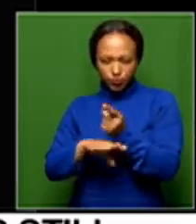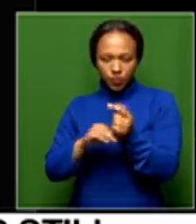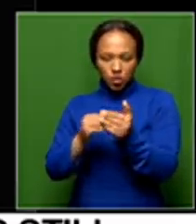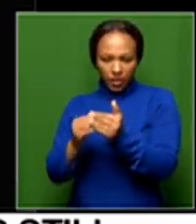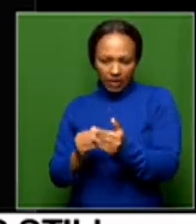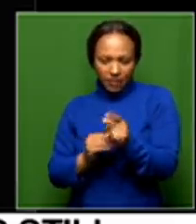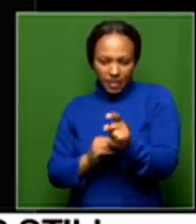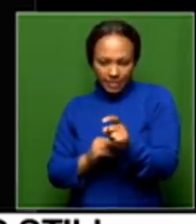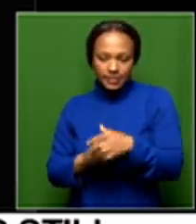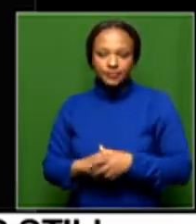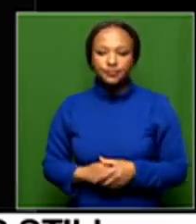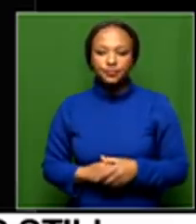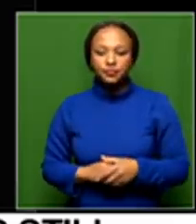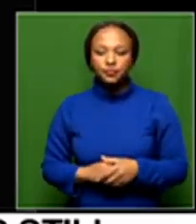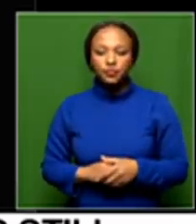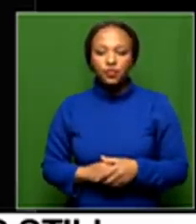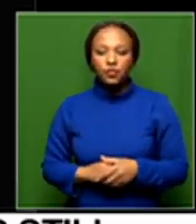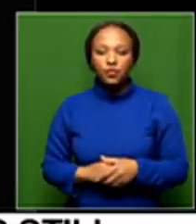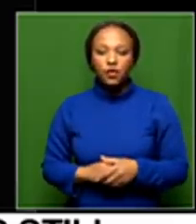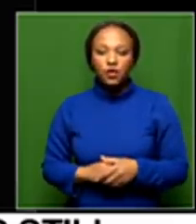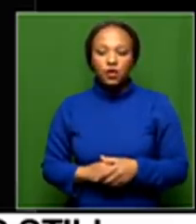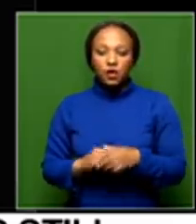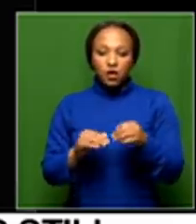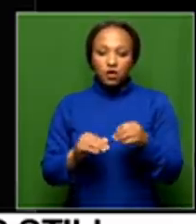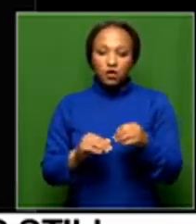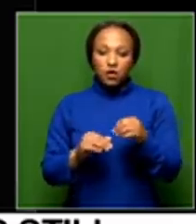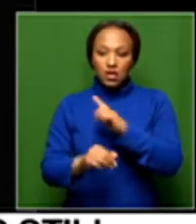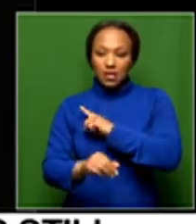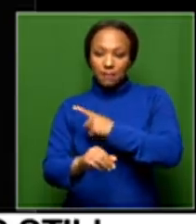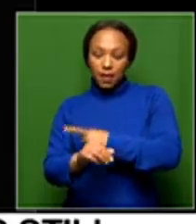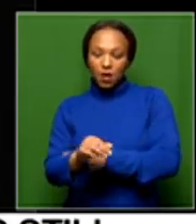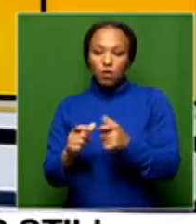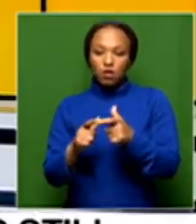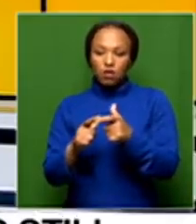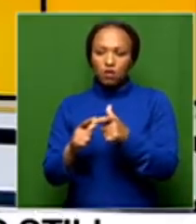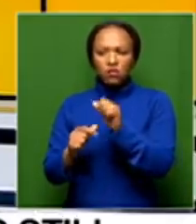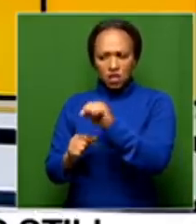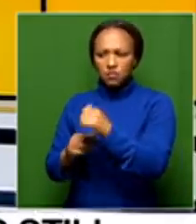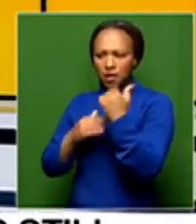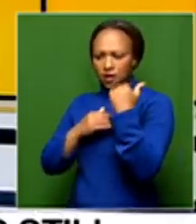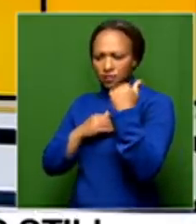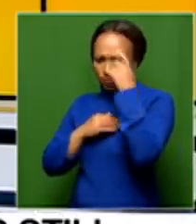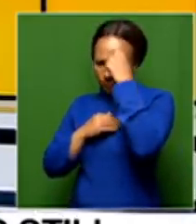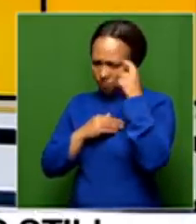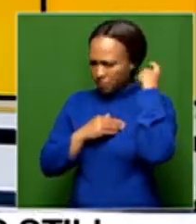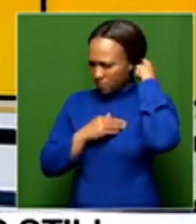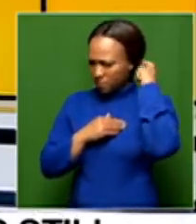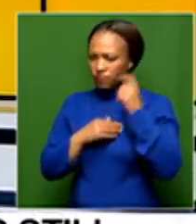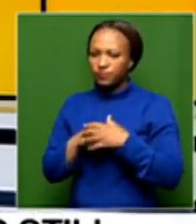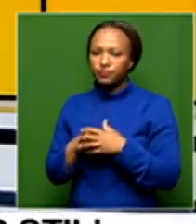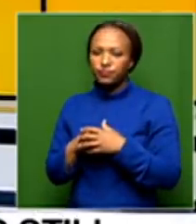is that the big power brokers in the that into account. All right, just